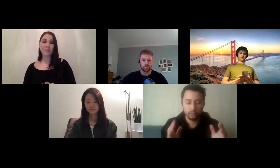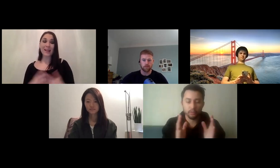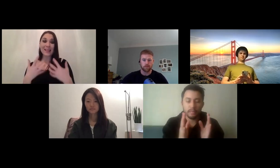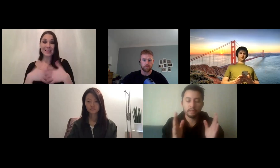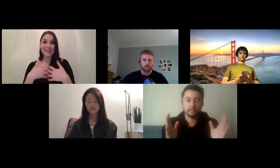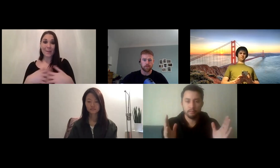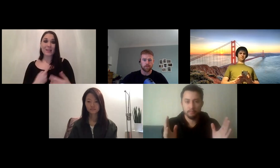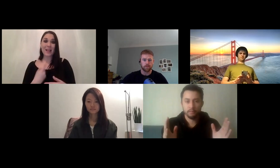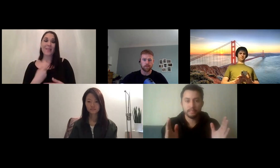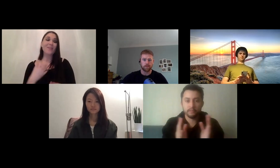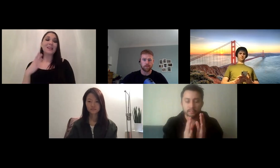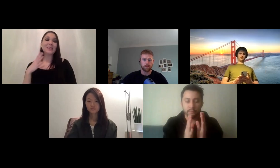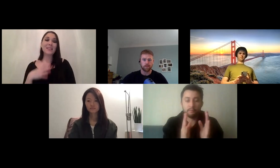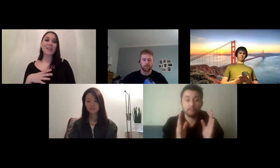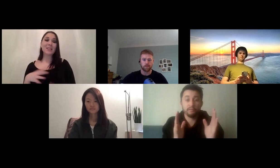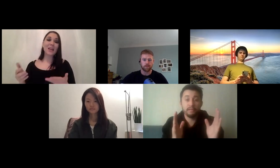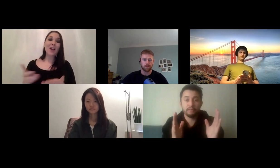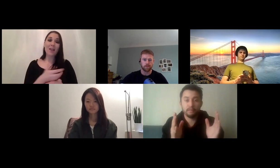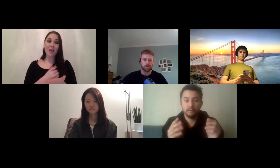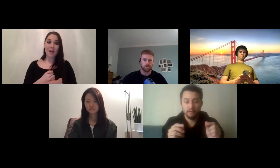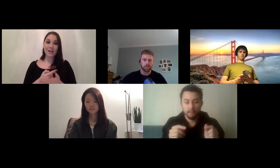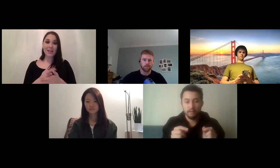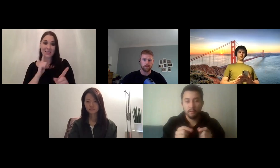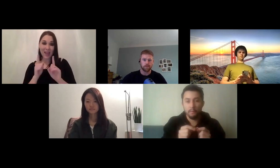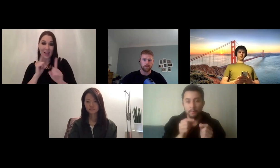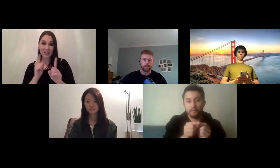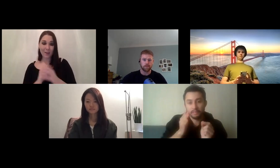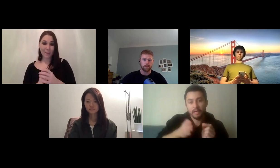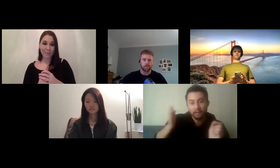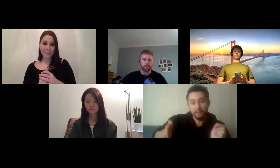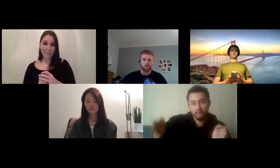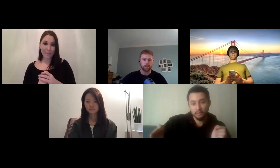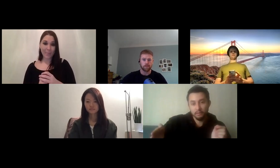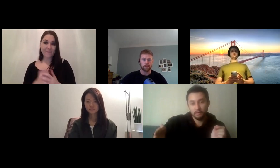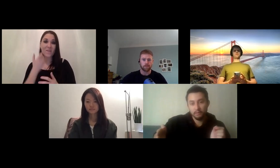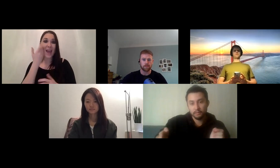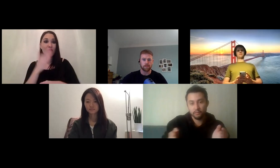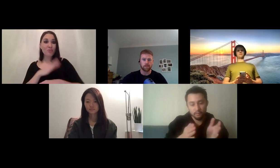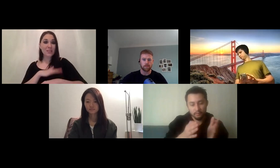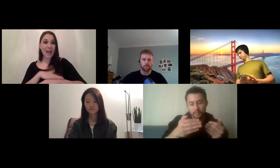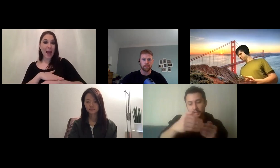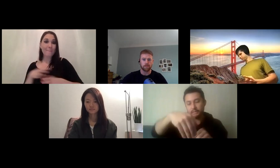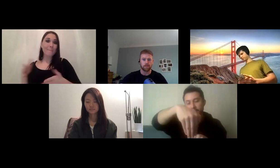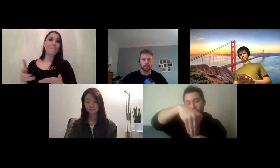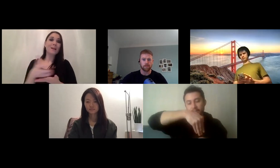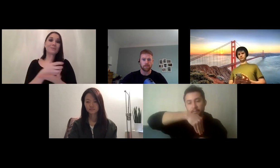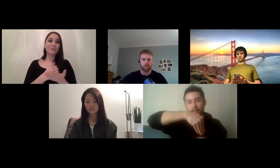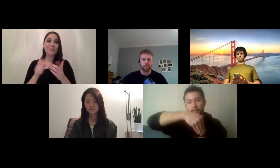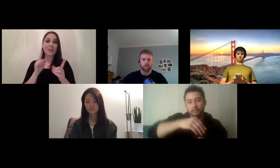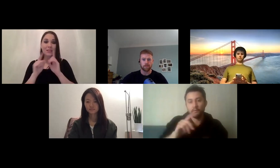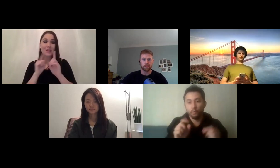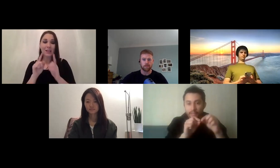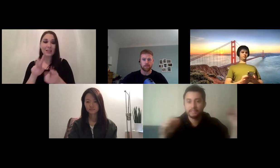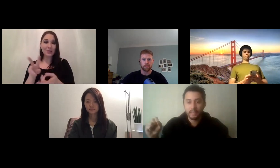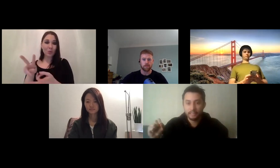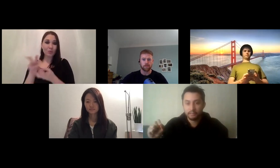needs to collect a certain amount of data per time so it takes like several